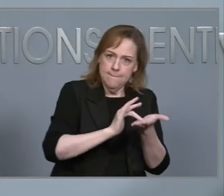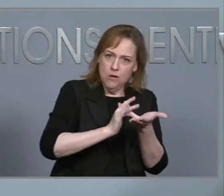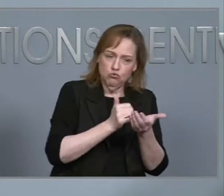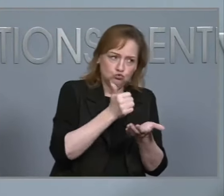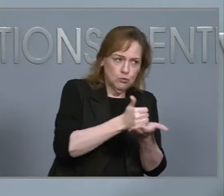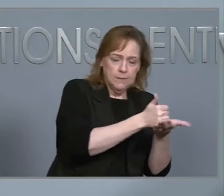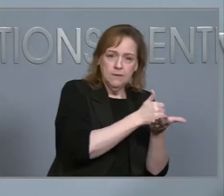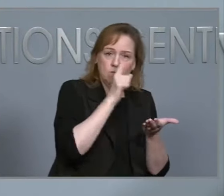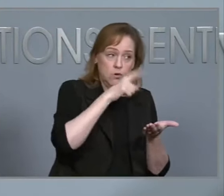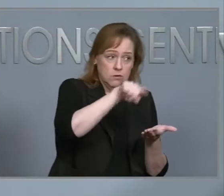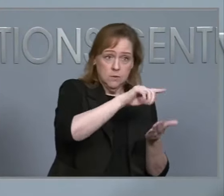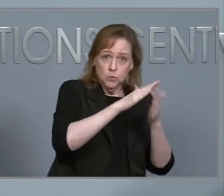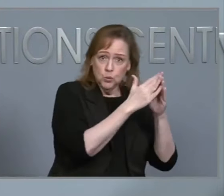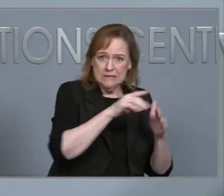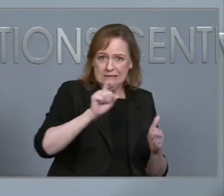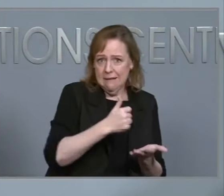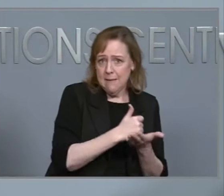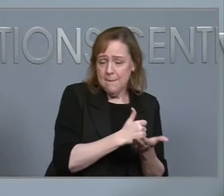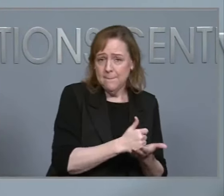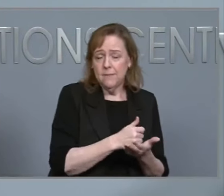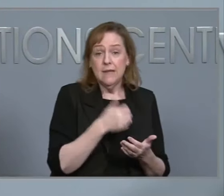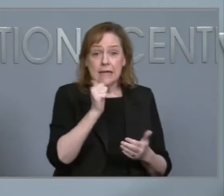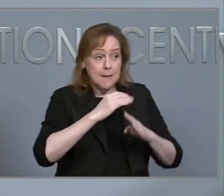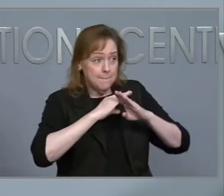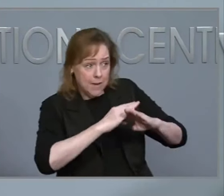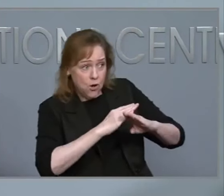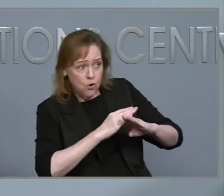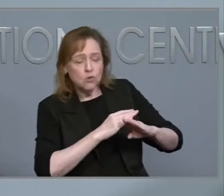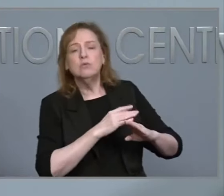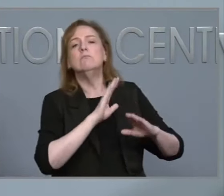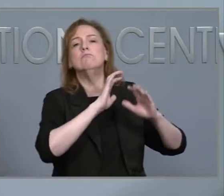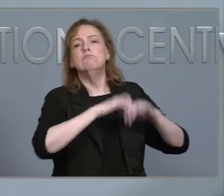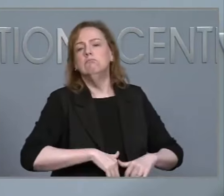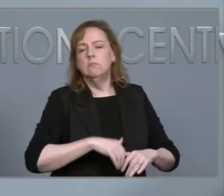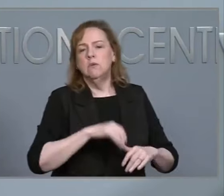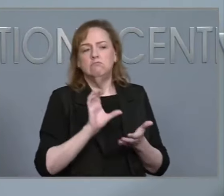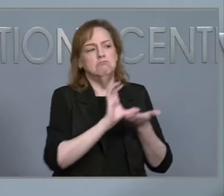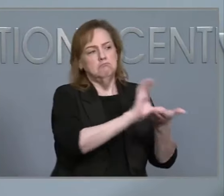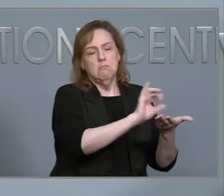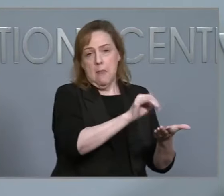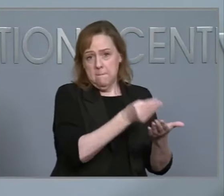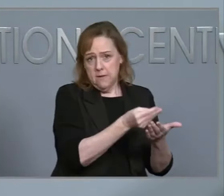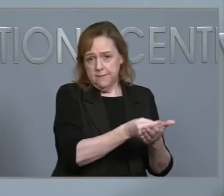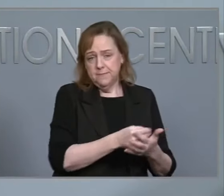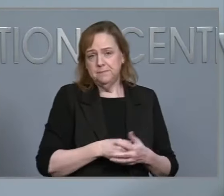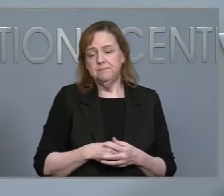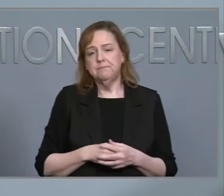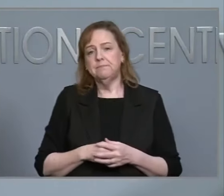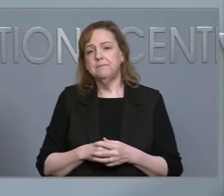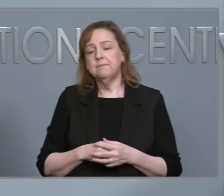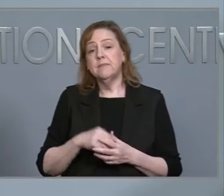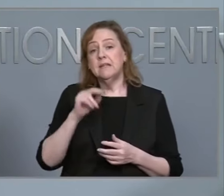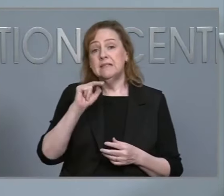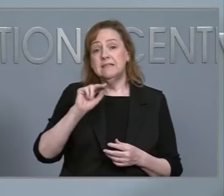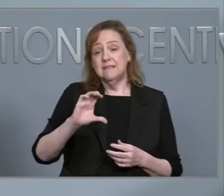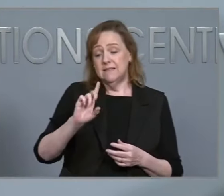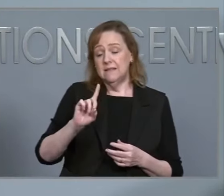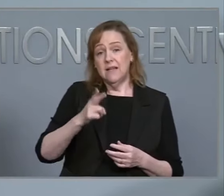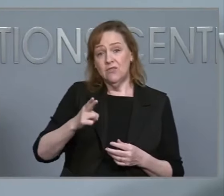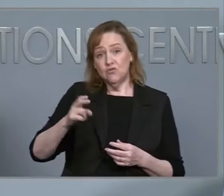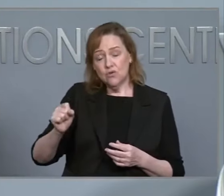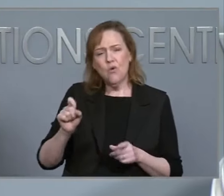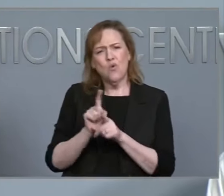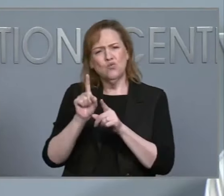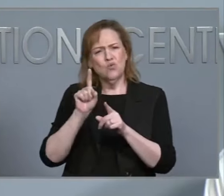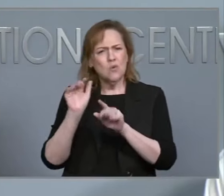barriers to quickly re-establishing sustained medical resources. North Carolina DHHS is also reminding North Carolinians in